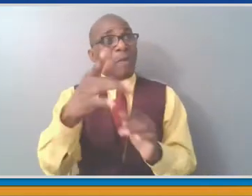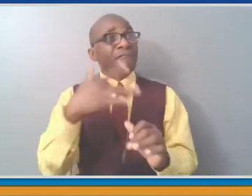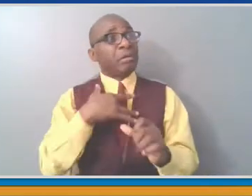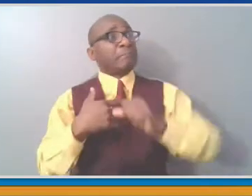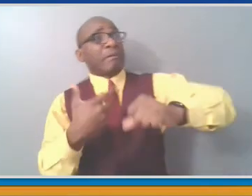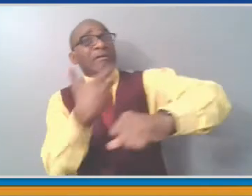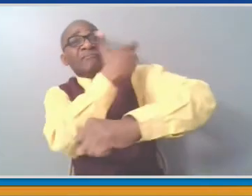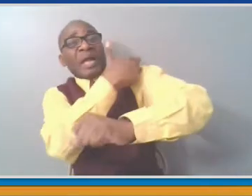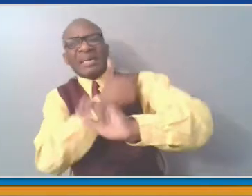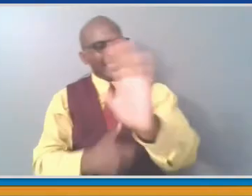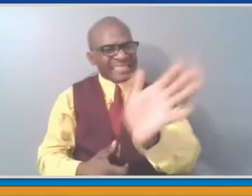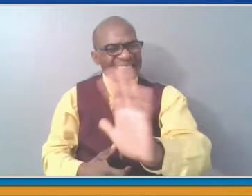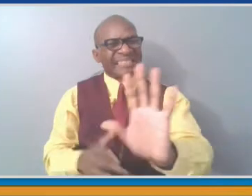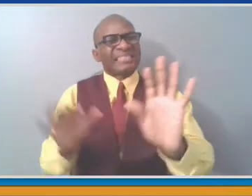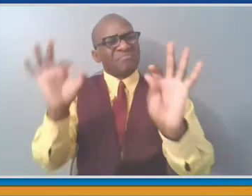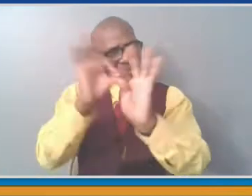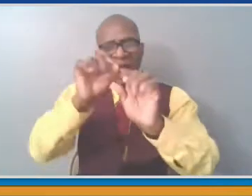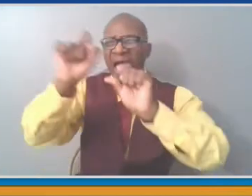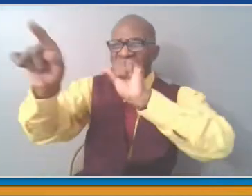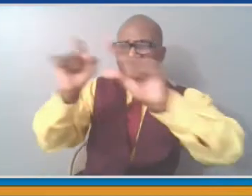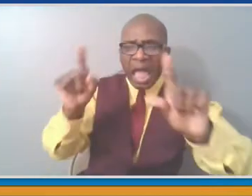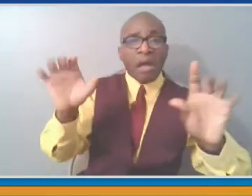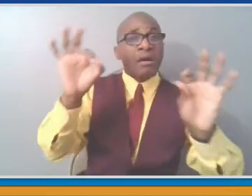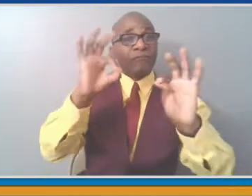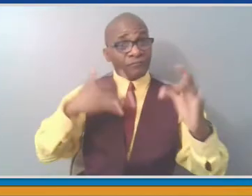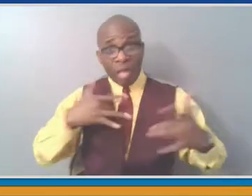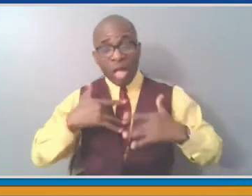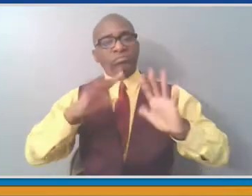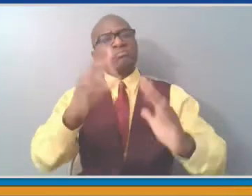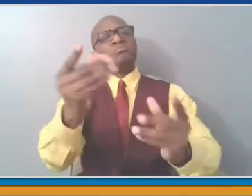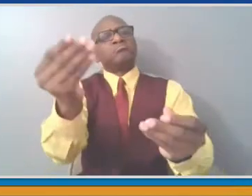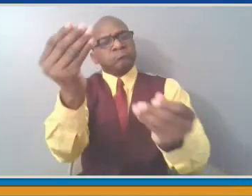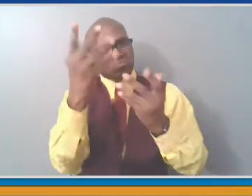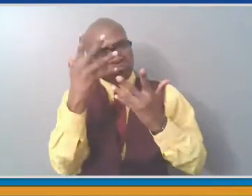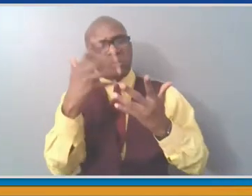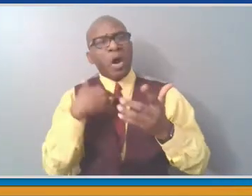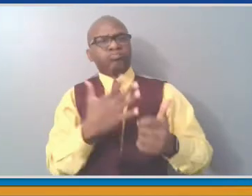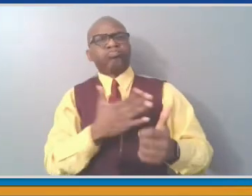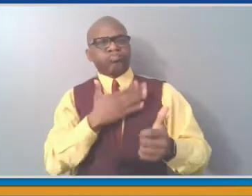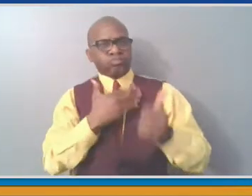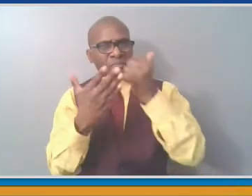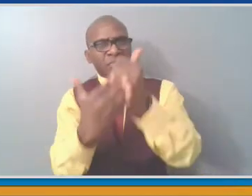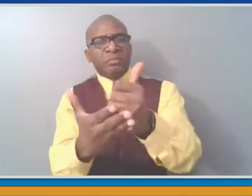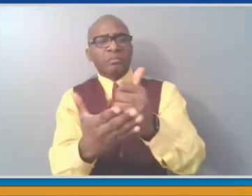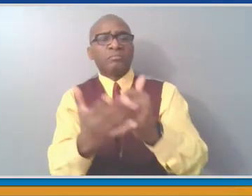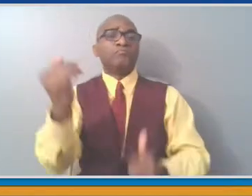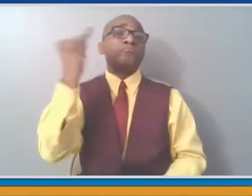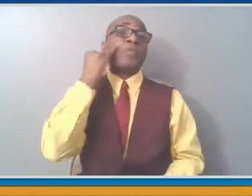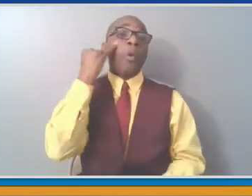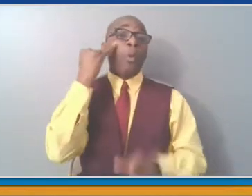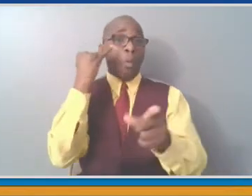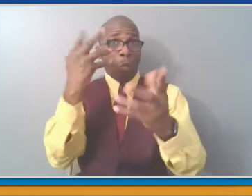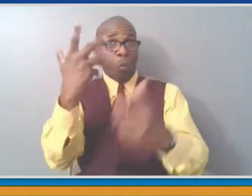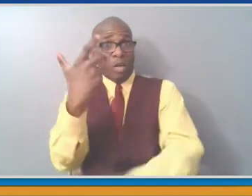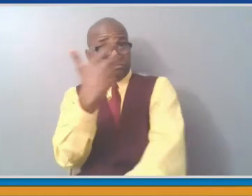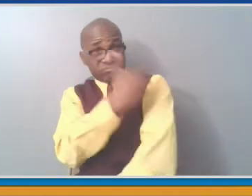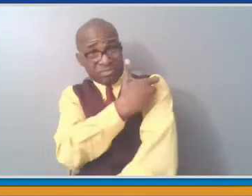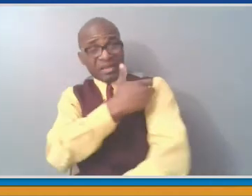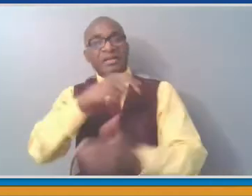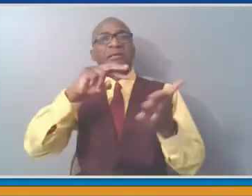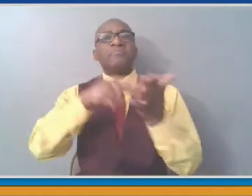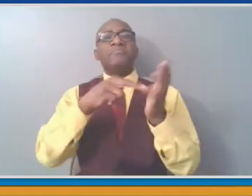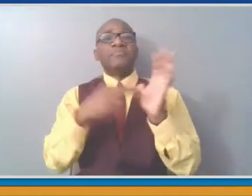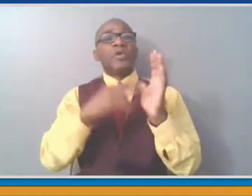is also an act of civic patriotism because we cannot fully overcome this virus unless all of us are working together